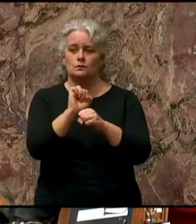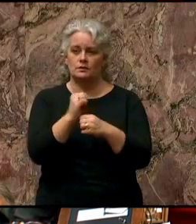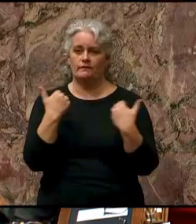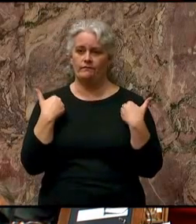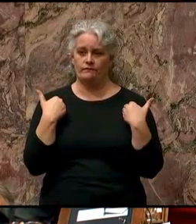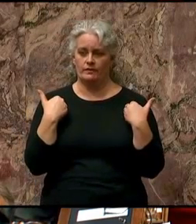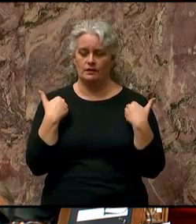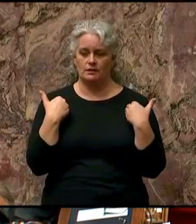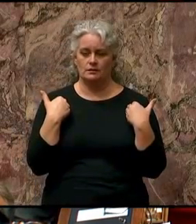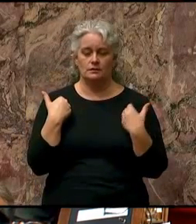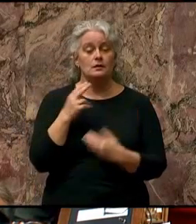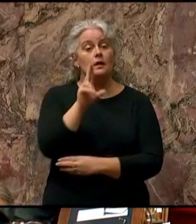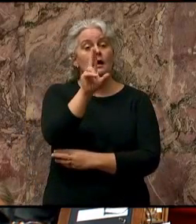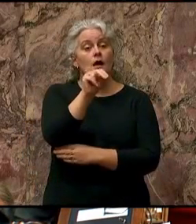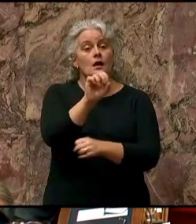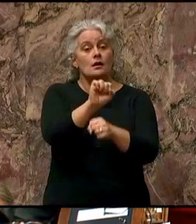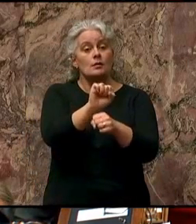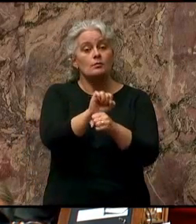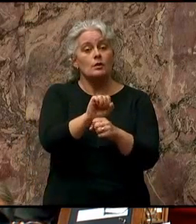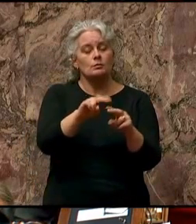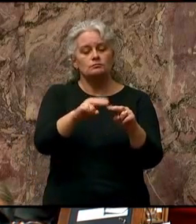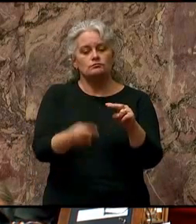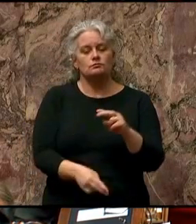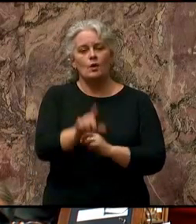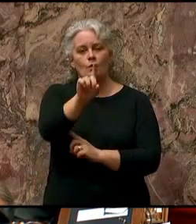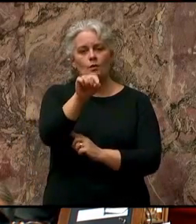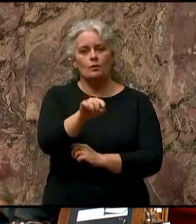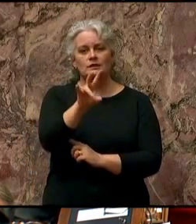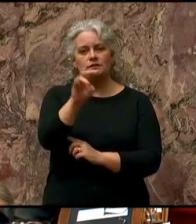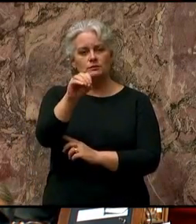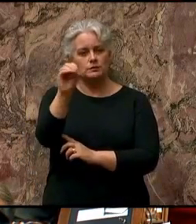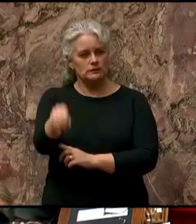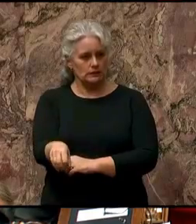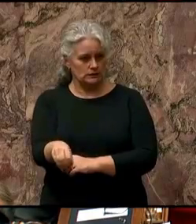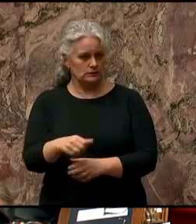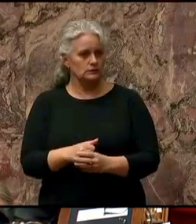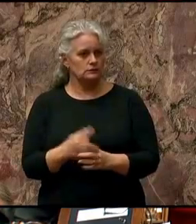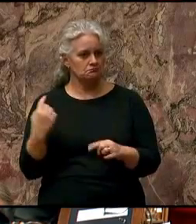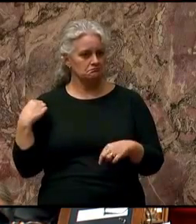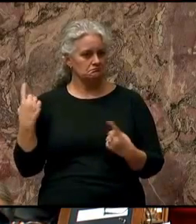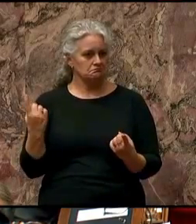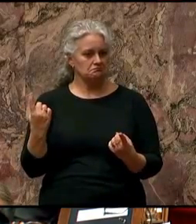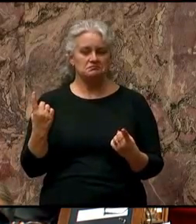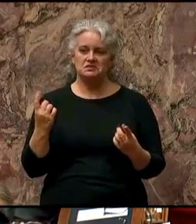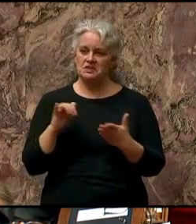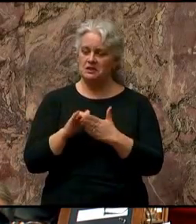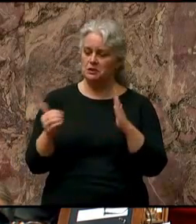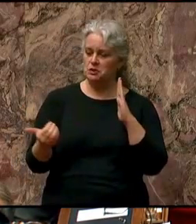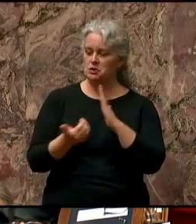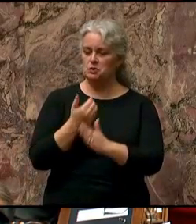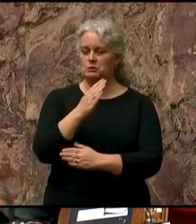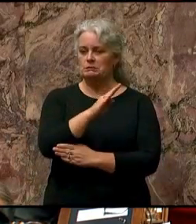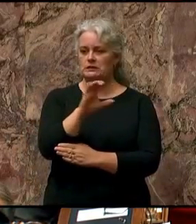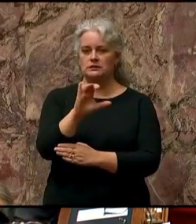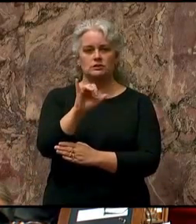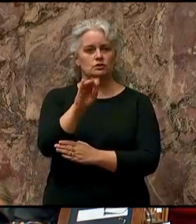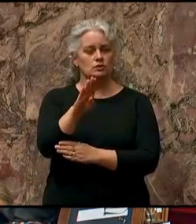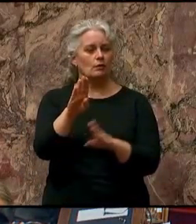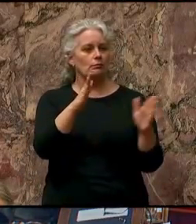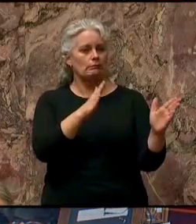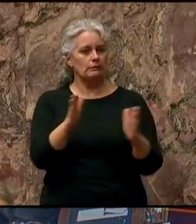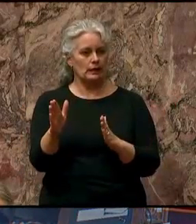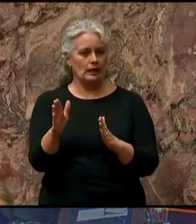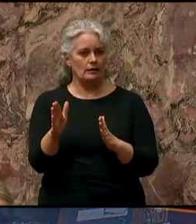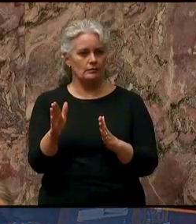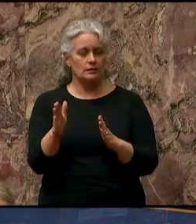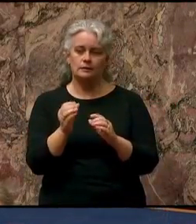Unemployment has dropped 1.7 percentage points since the launch of the BC Jobs Plan, more